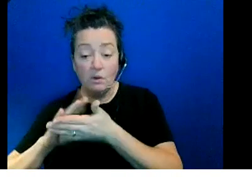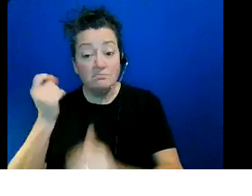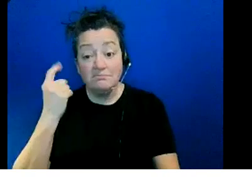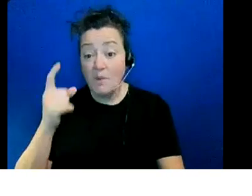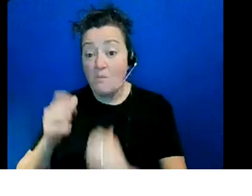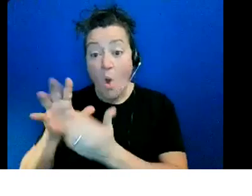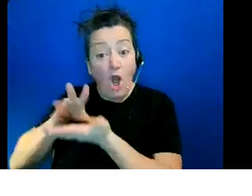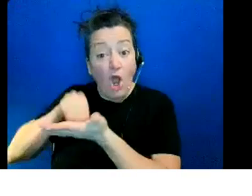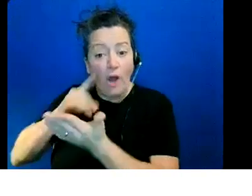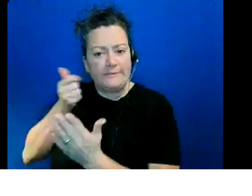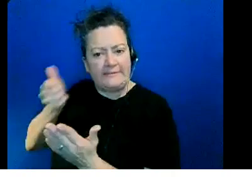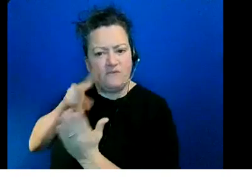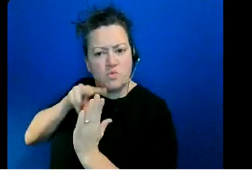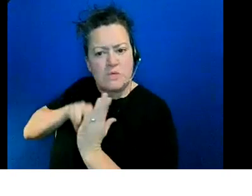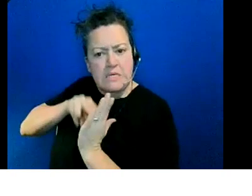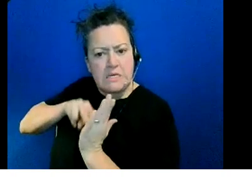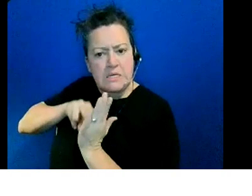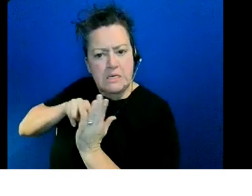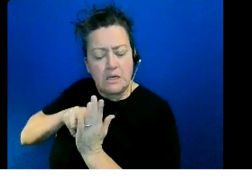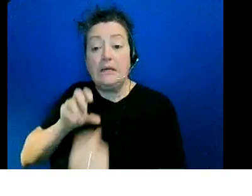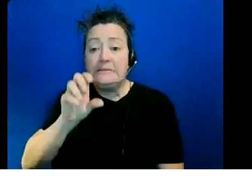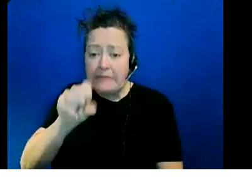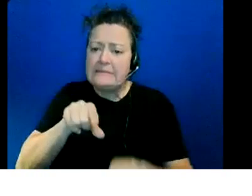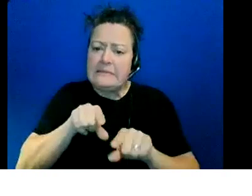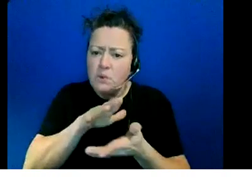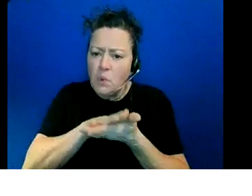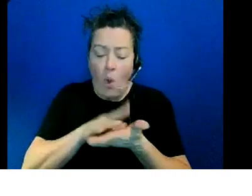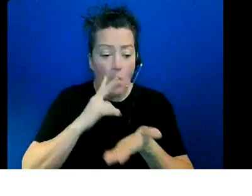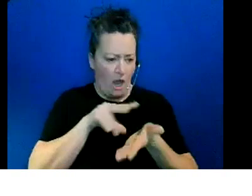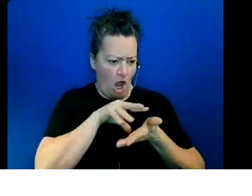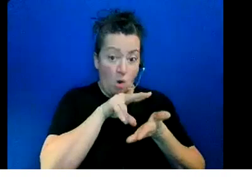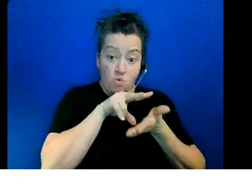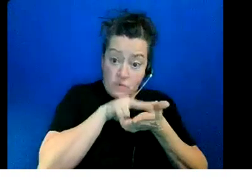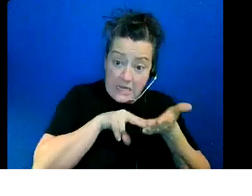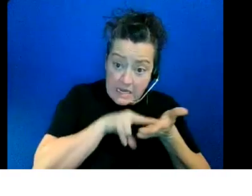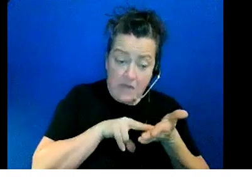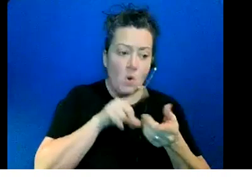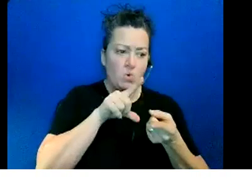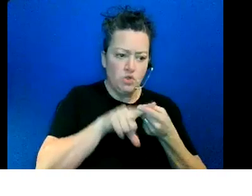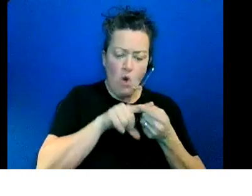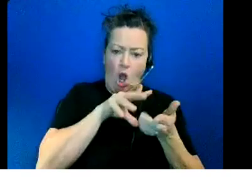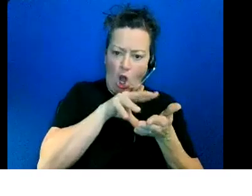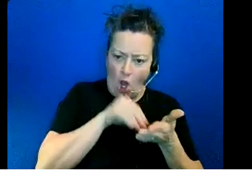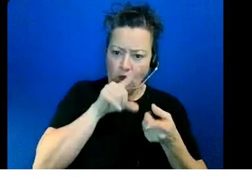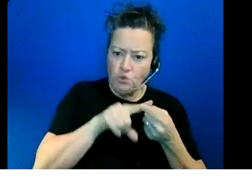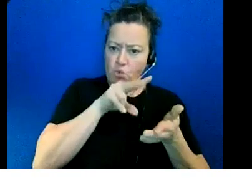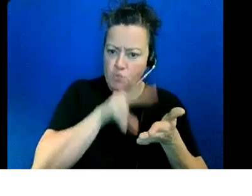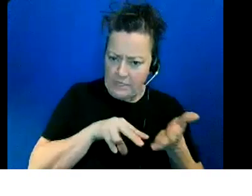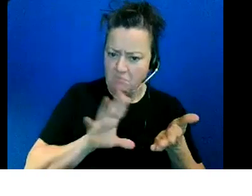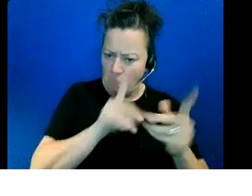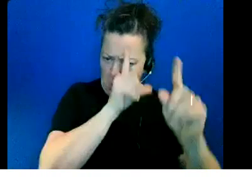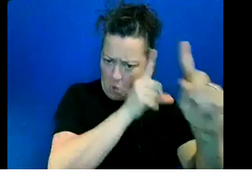we are reading to learn to read but then from a certain grade we read to learn about the world